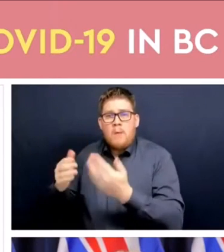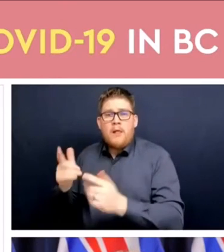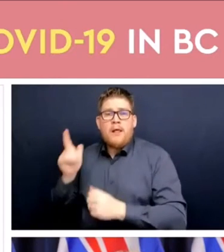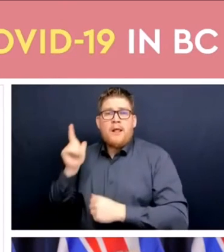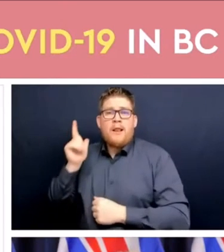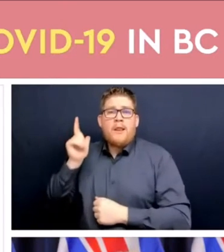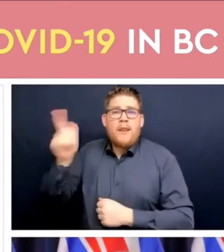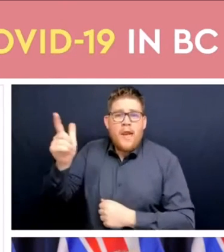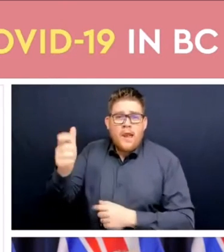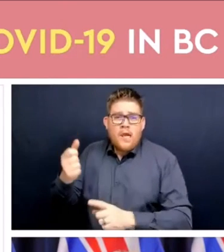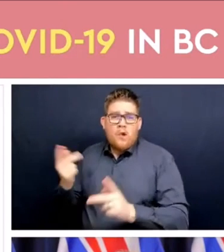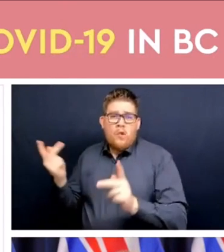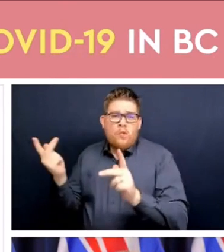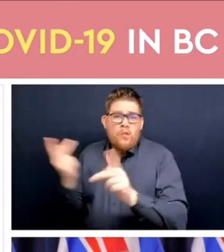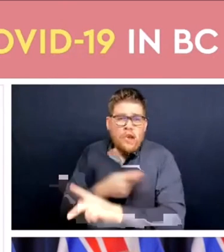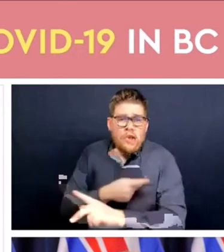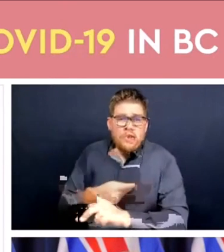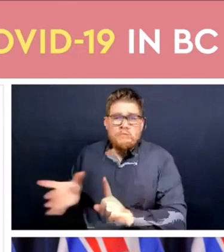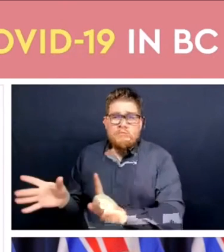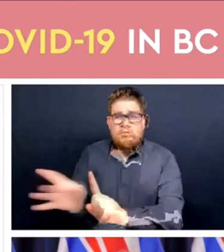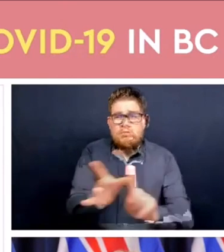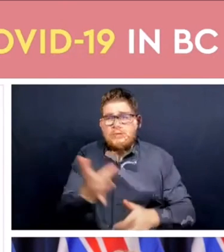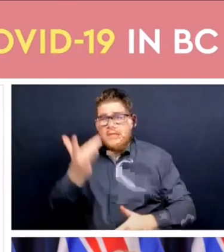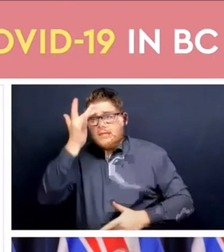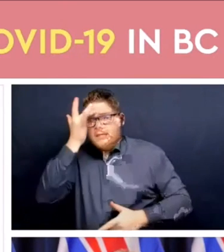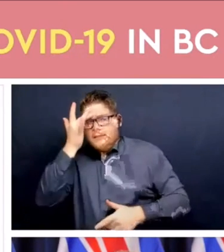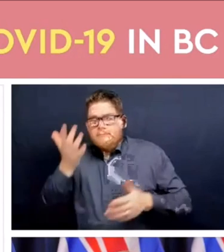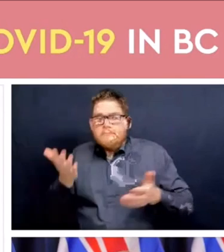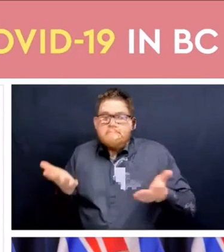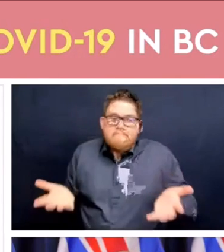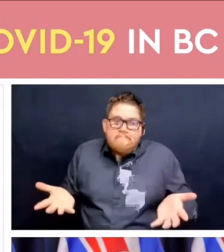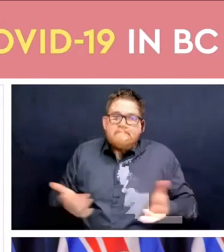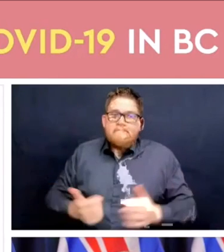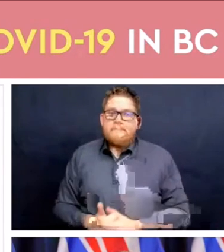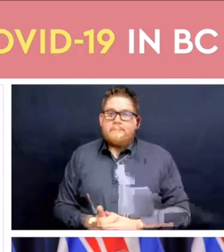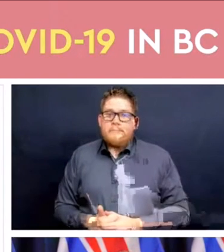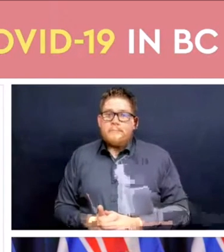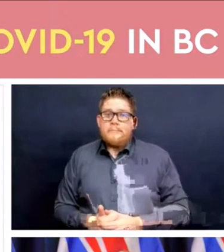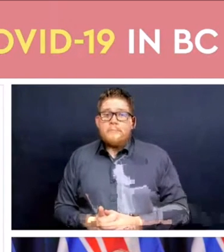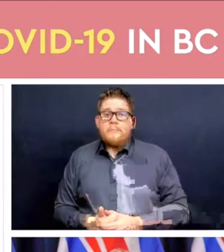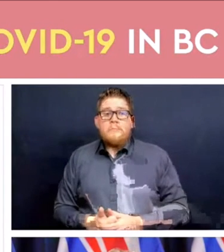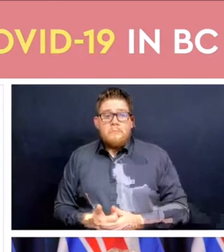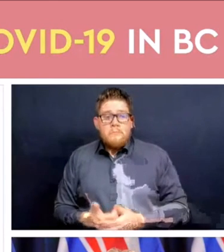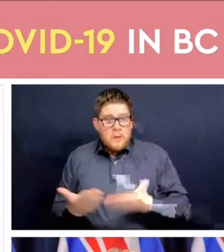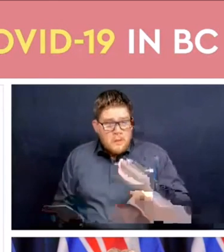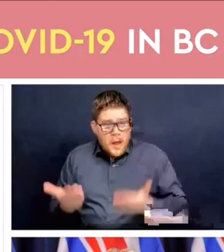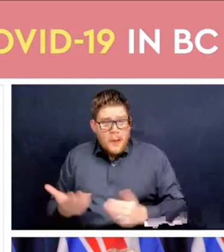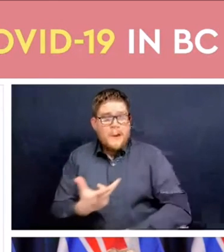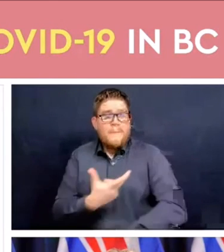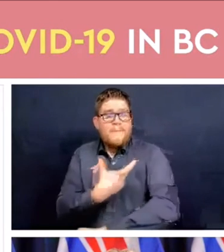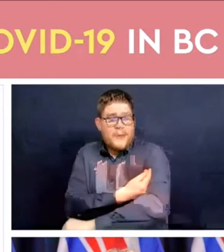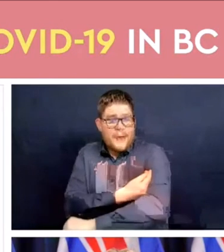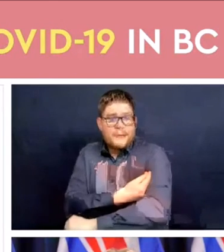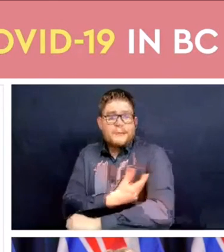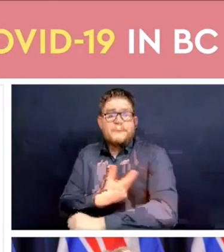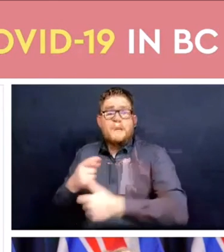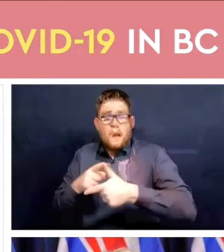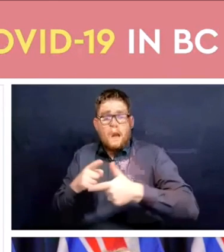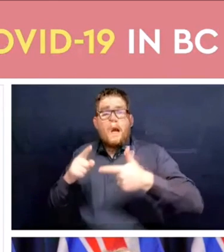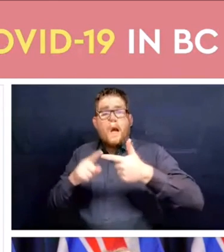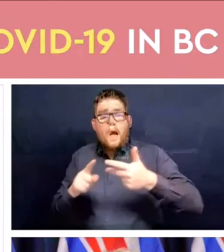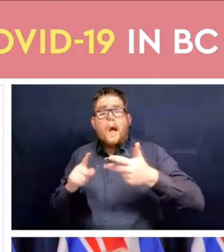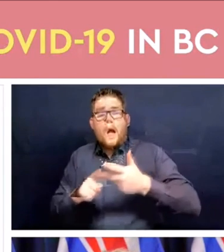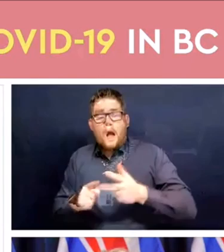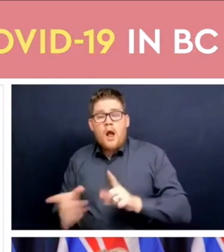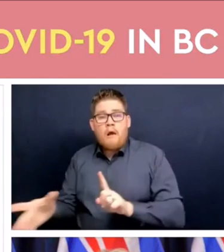that may evade some of the immune benefits that we have right now but we need to continue to monitor as well the